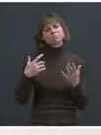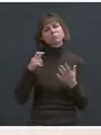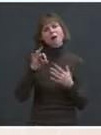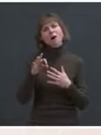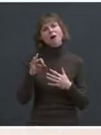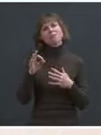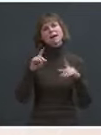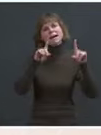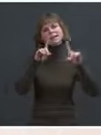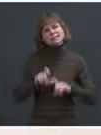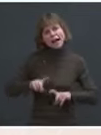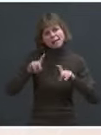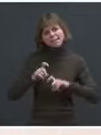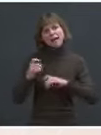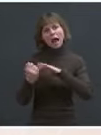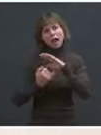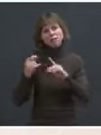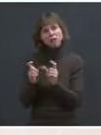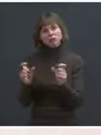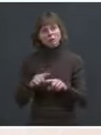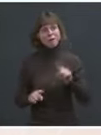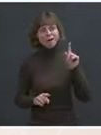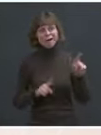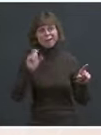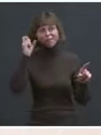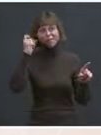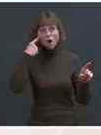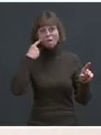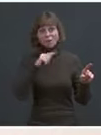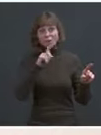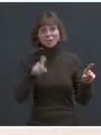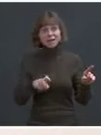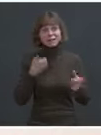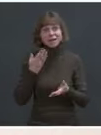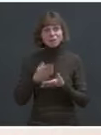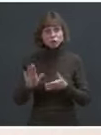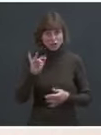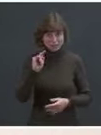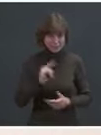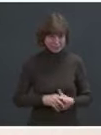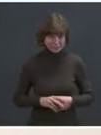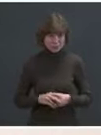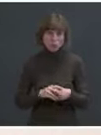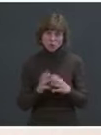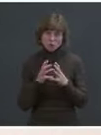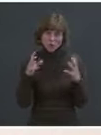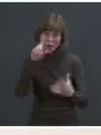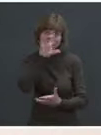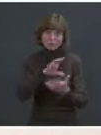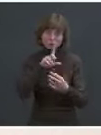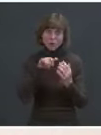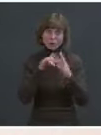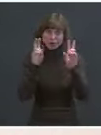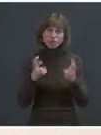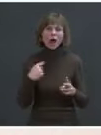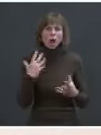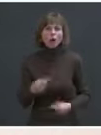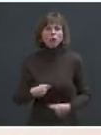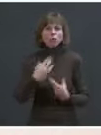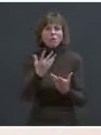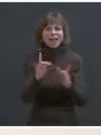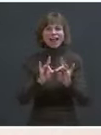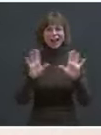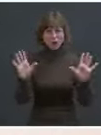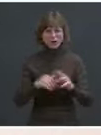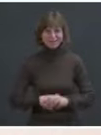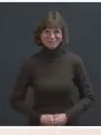Governor Abbott has decided to reject that. So there's a lot of confusion about these issues, and I just wanted to provide a little point of clarity here. But